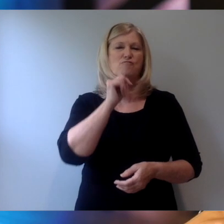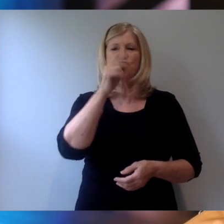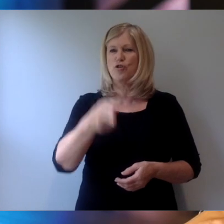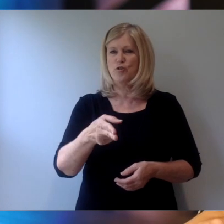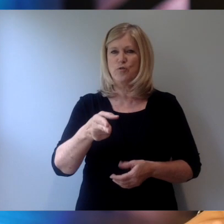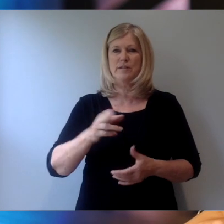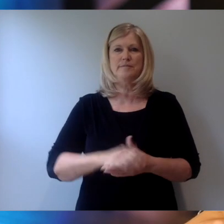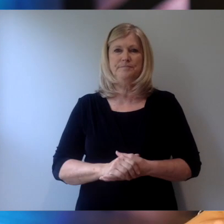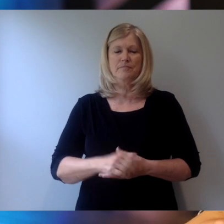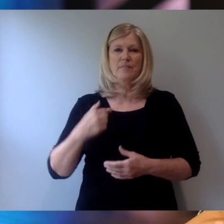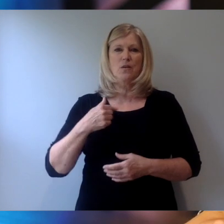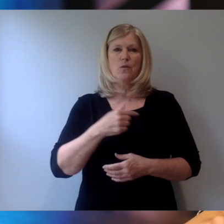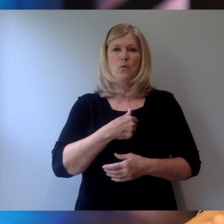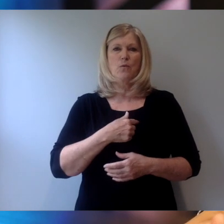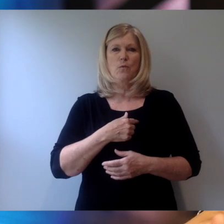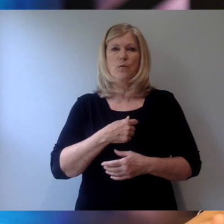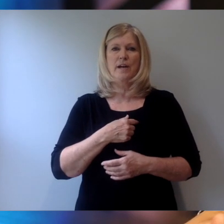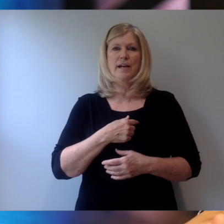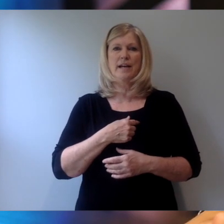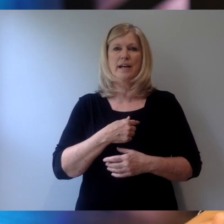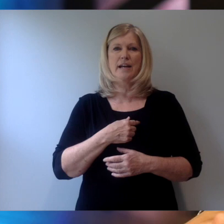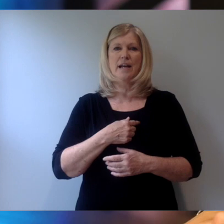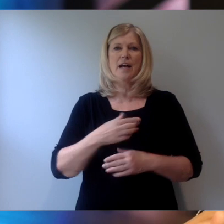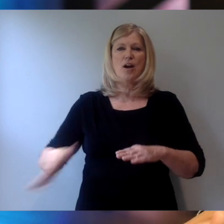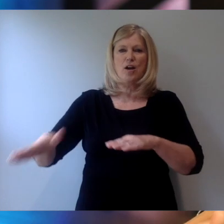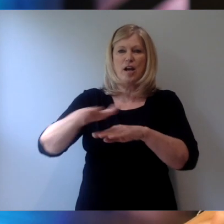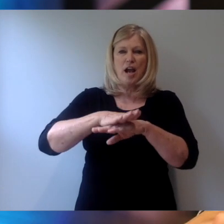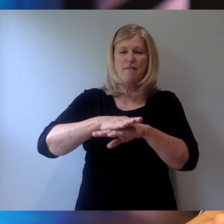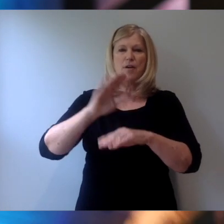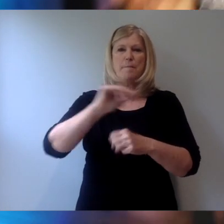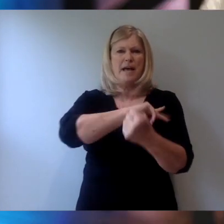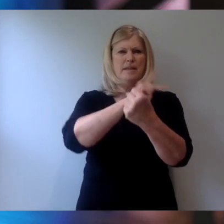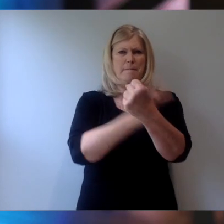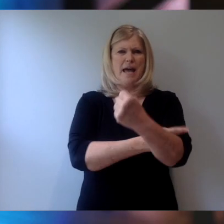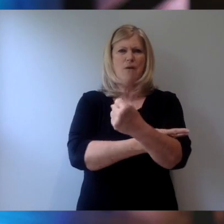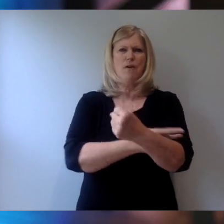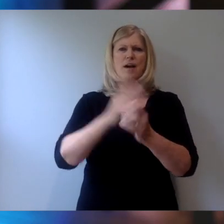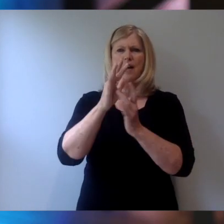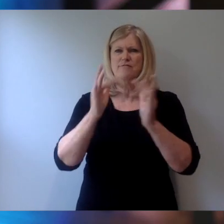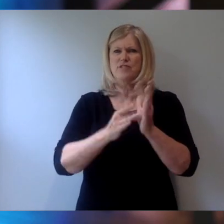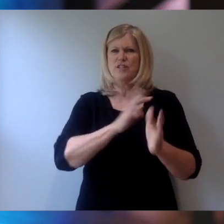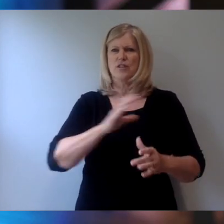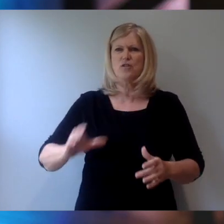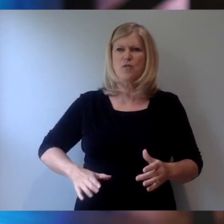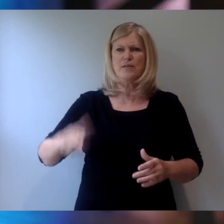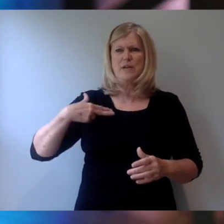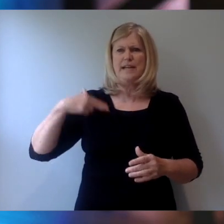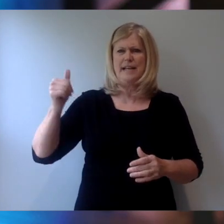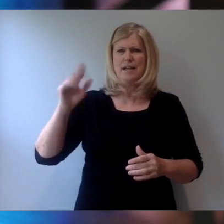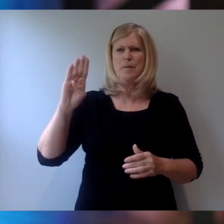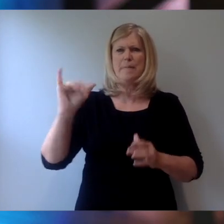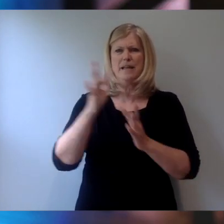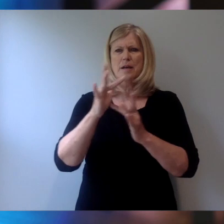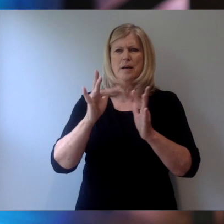We recover by the power of Jesus Christ. We heal through the blood of Jesus Christ. We are born again